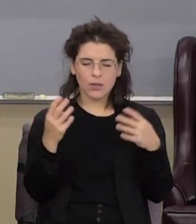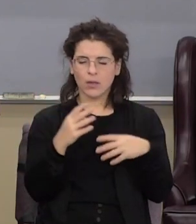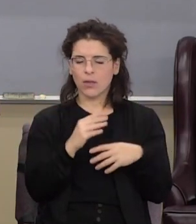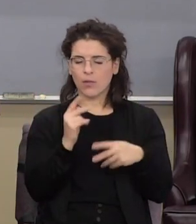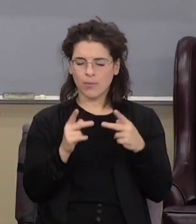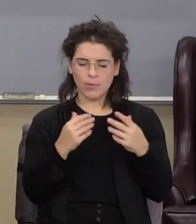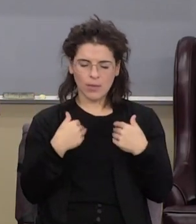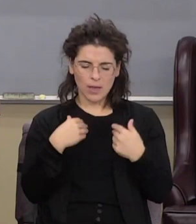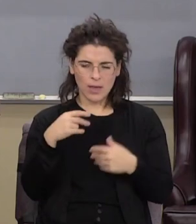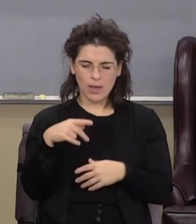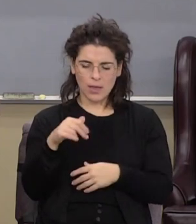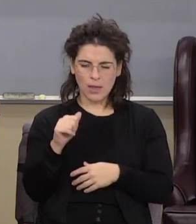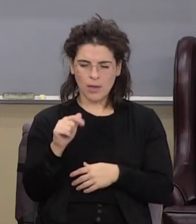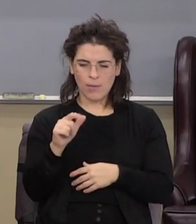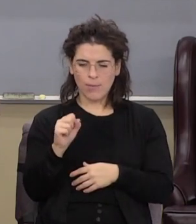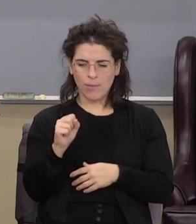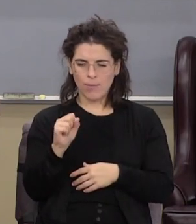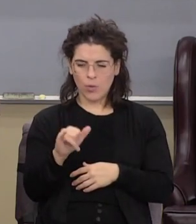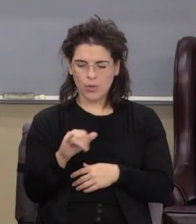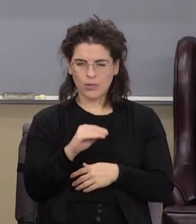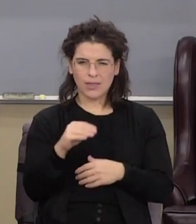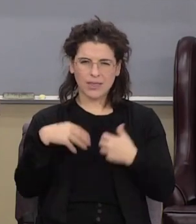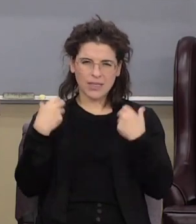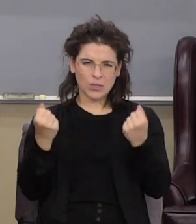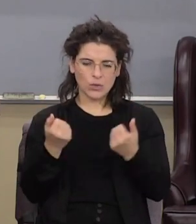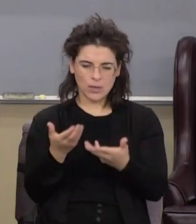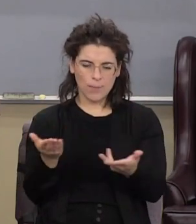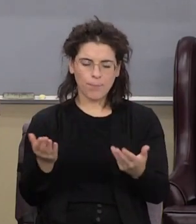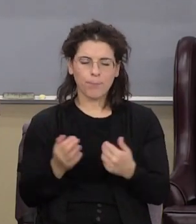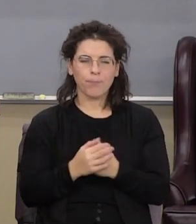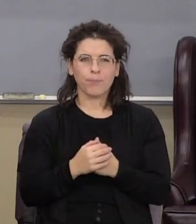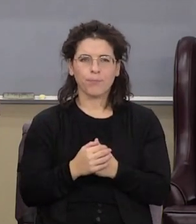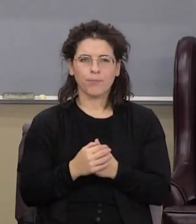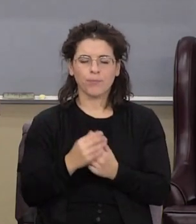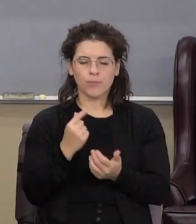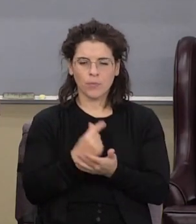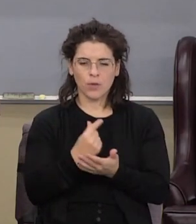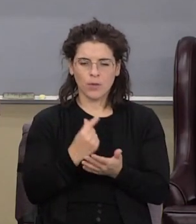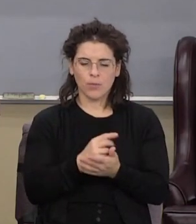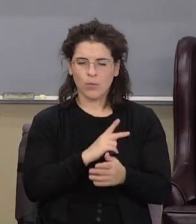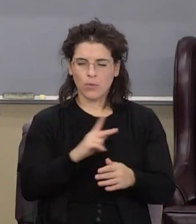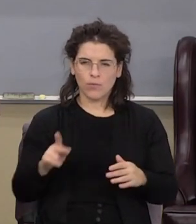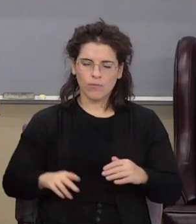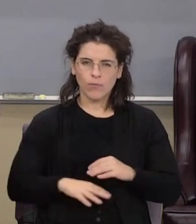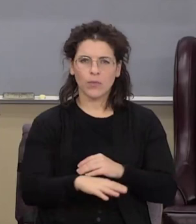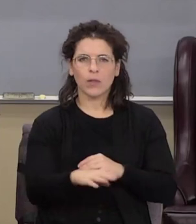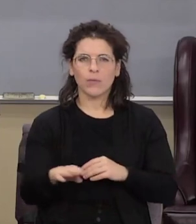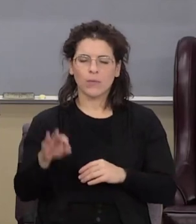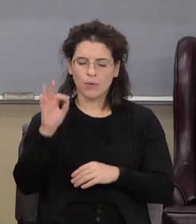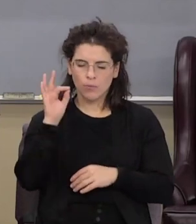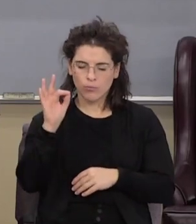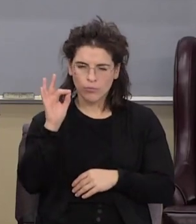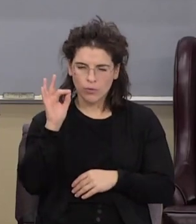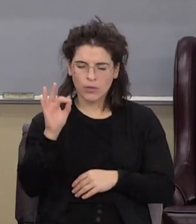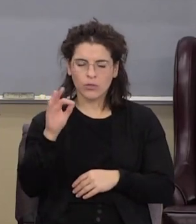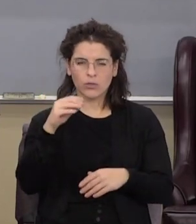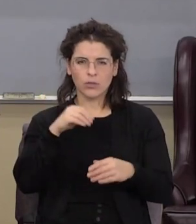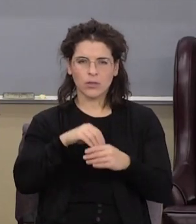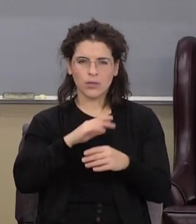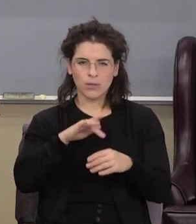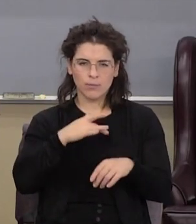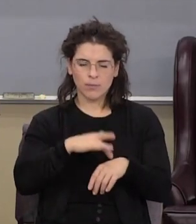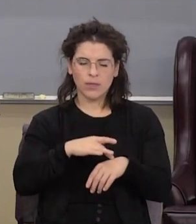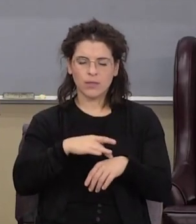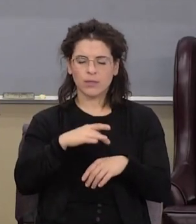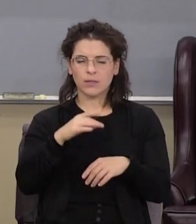that had palsy and he healed them the gospel of the kingdom is preached in the midst of